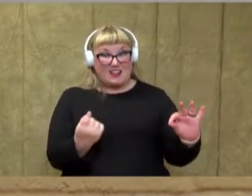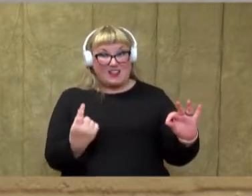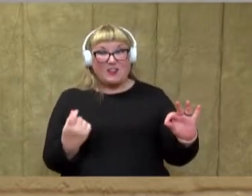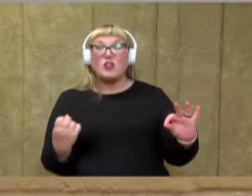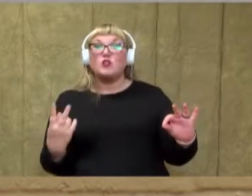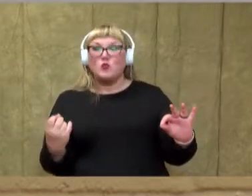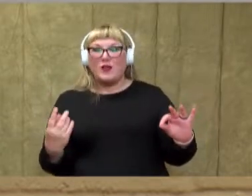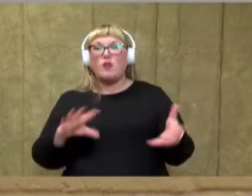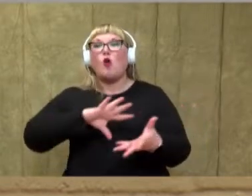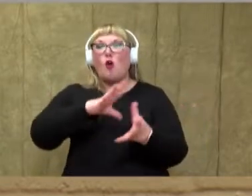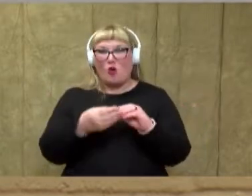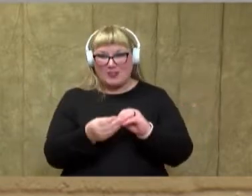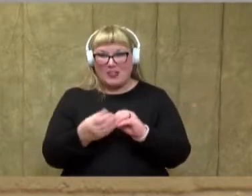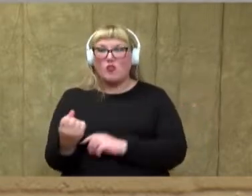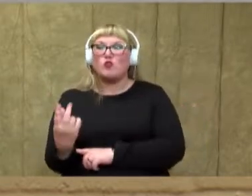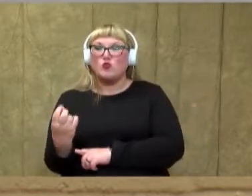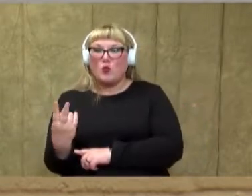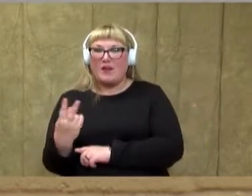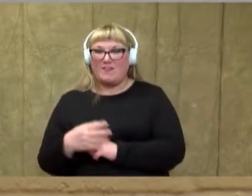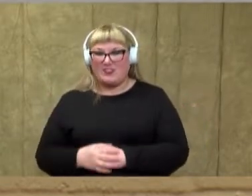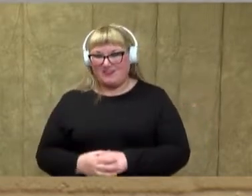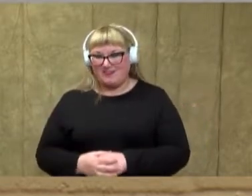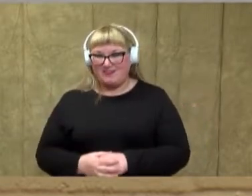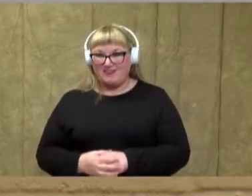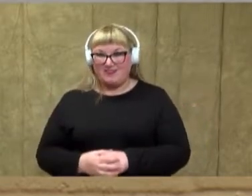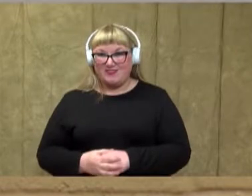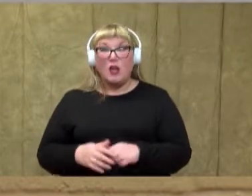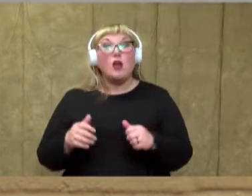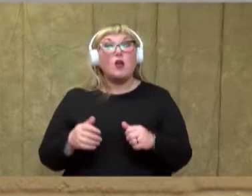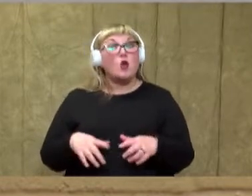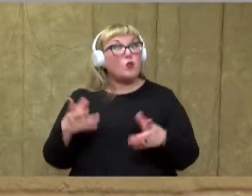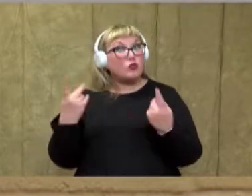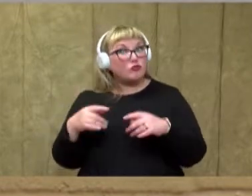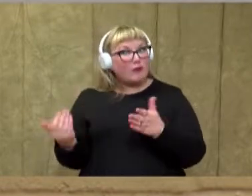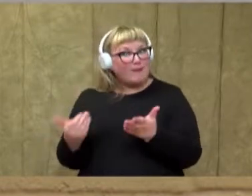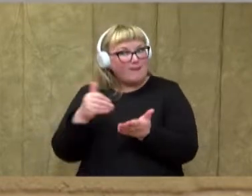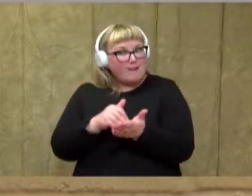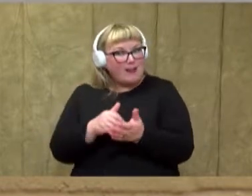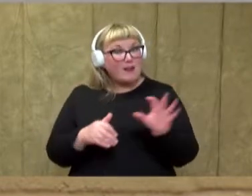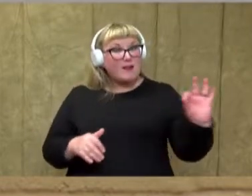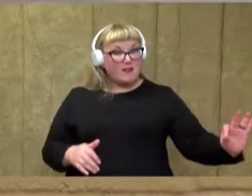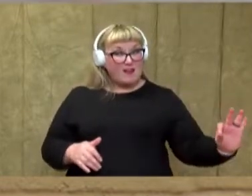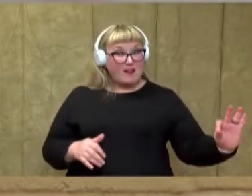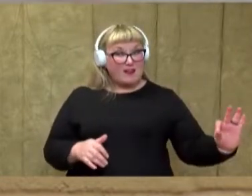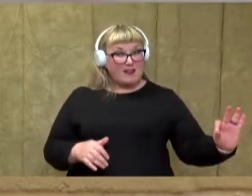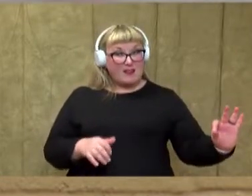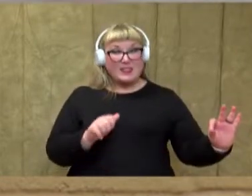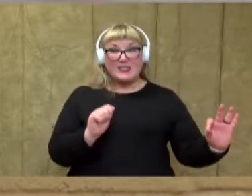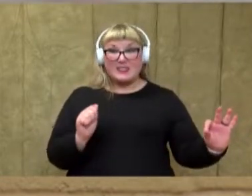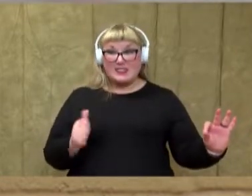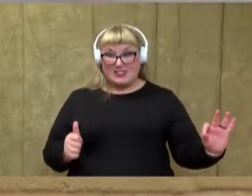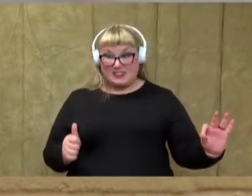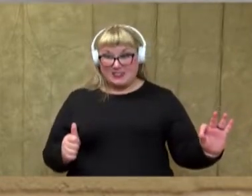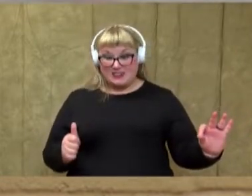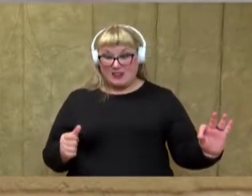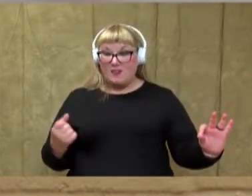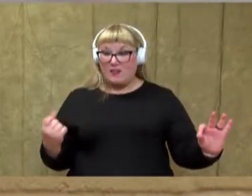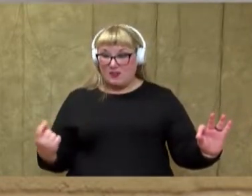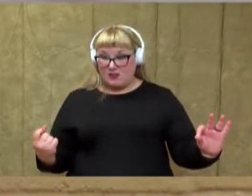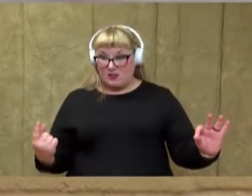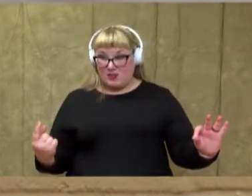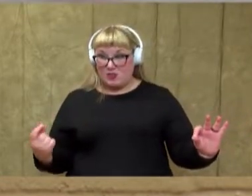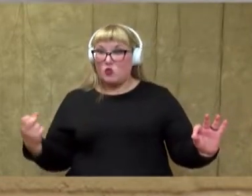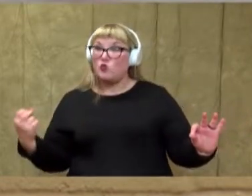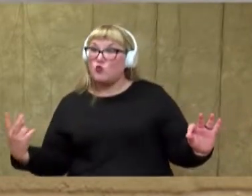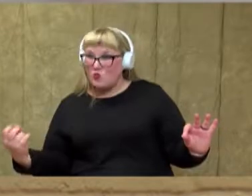We counted on from nine to 12. Let's try that one again. Nine, 10, 11,